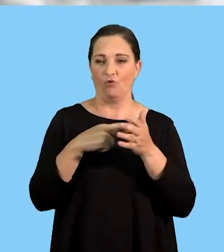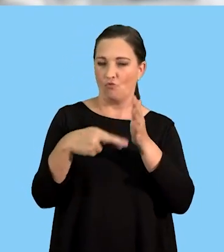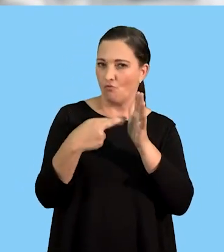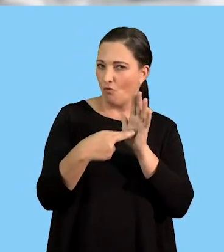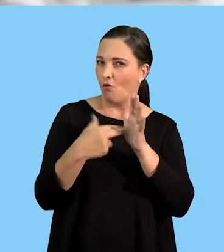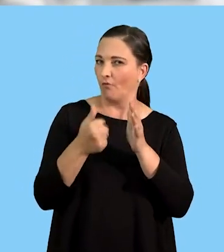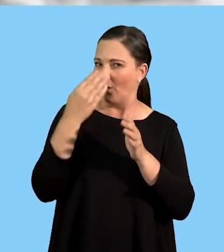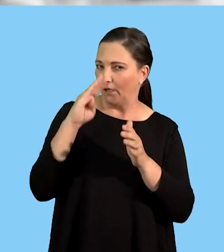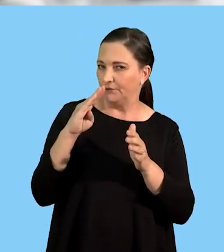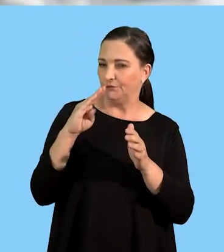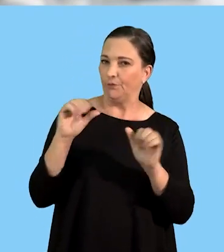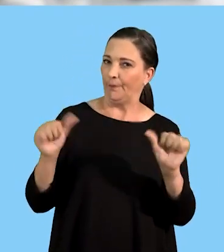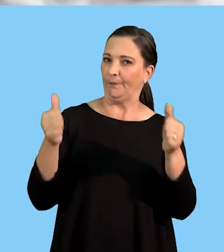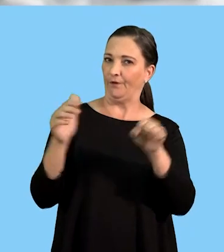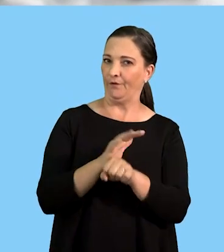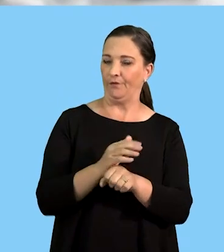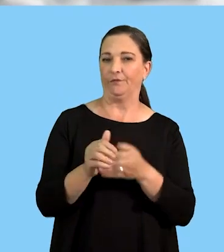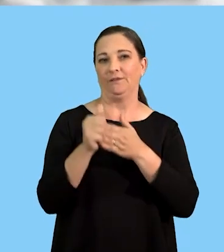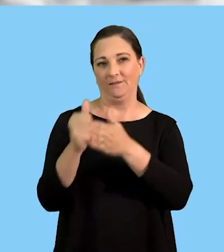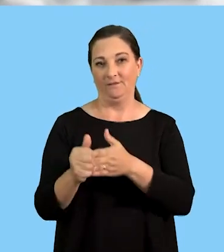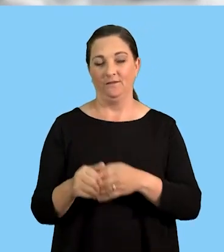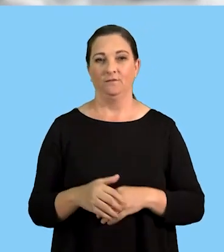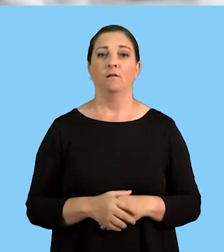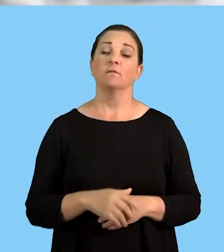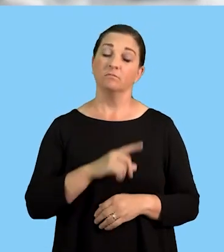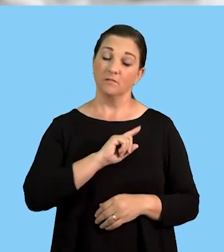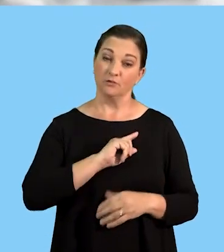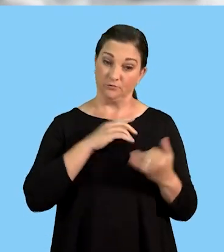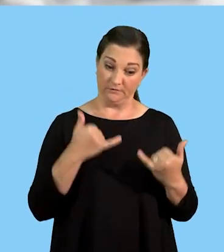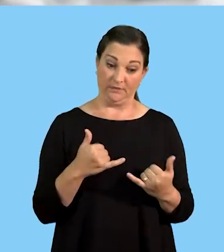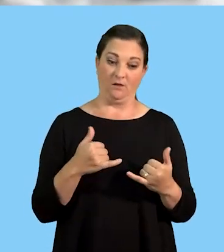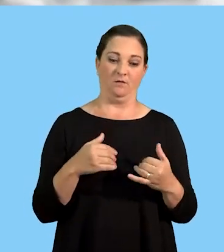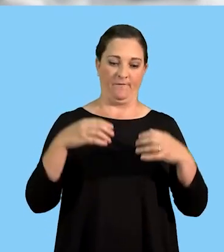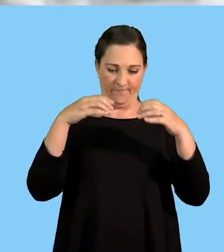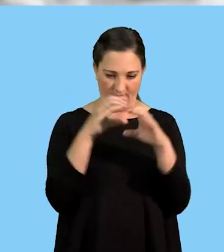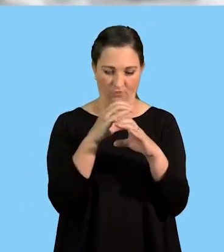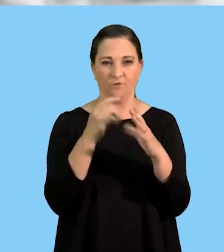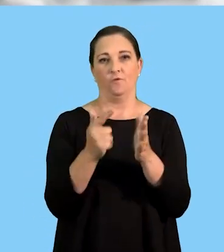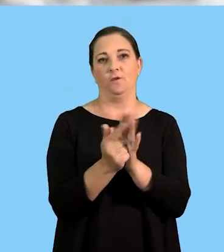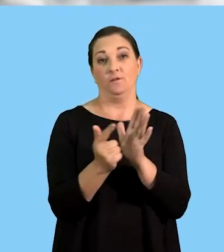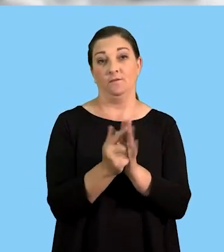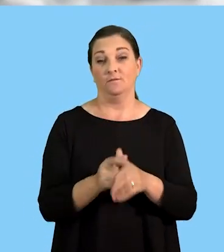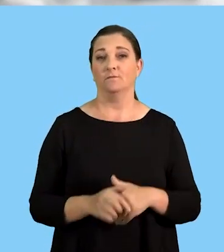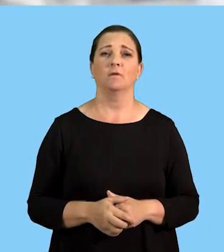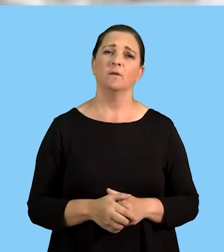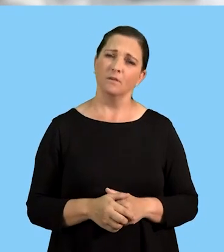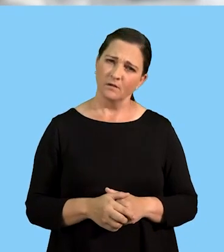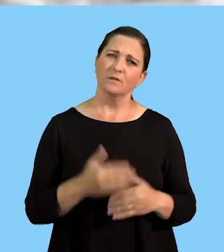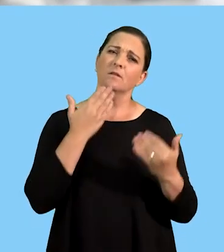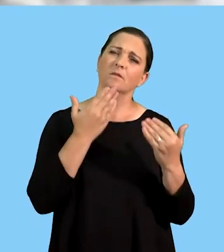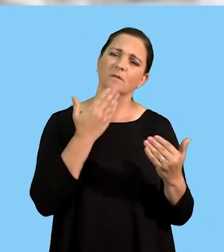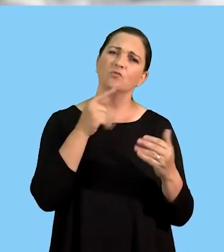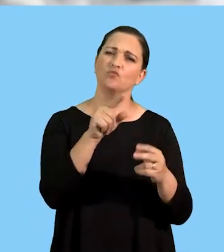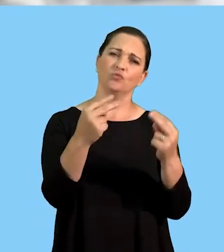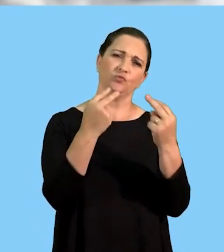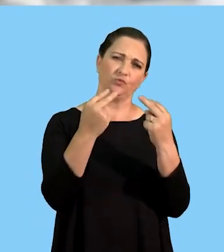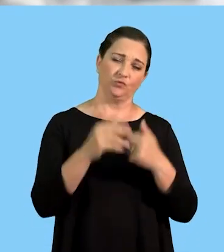in successful leadership. So, that was the core of our lesson. So, with that being said, thank